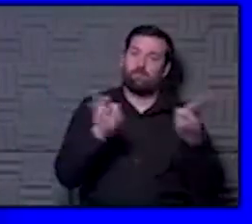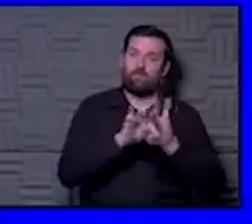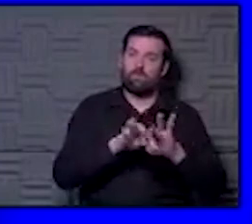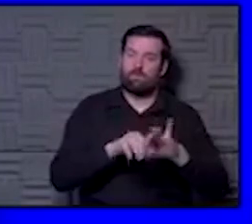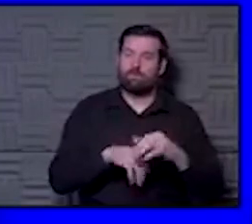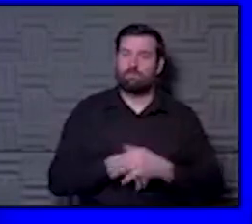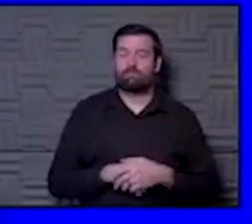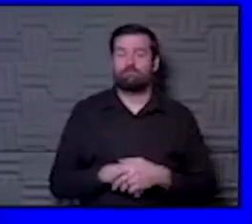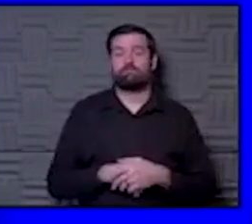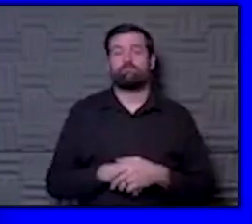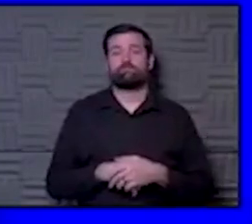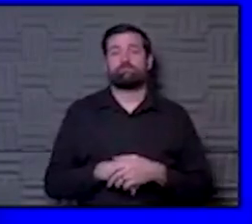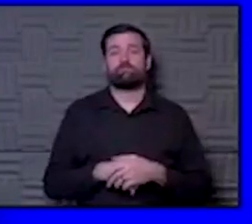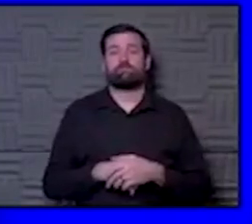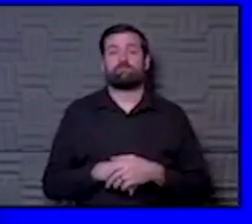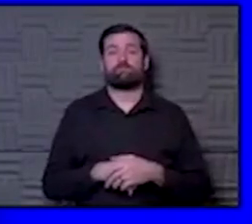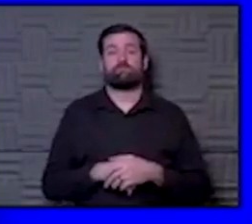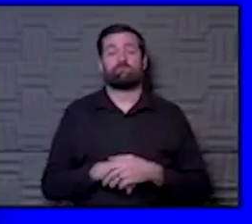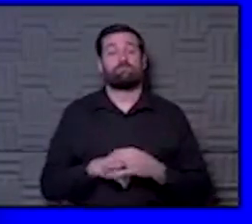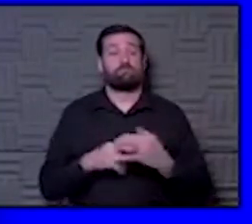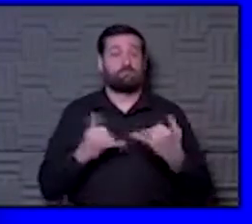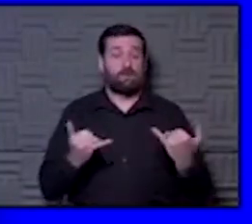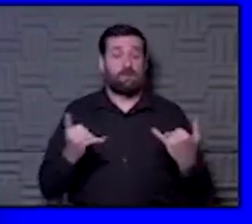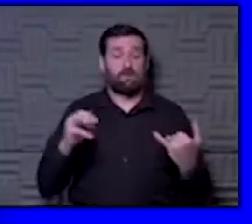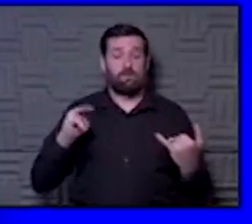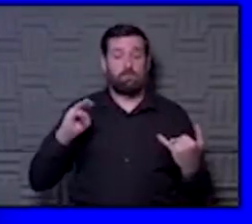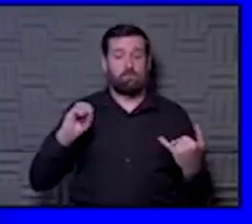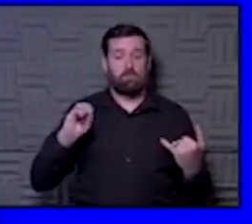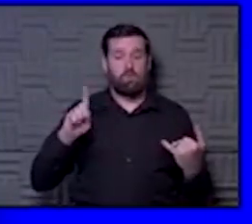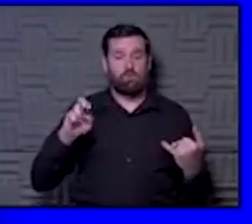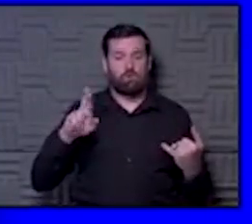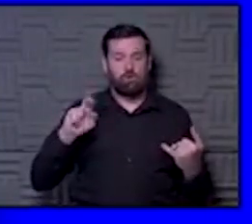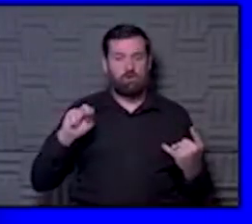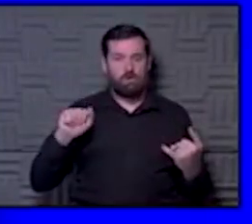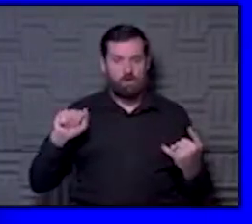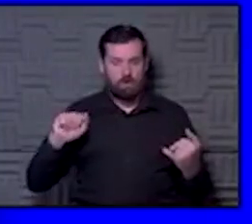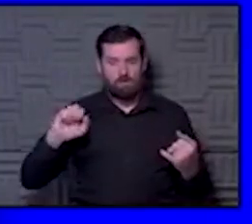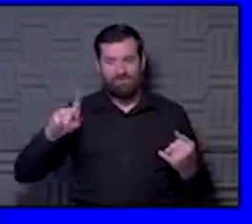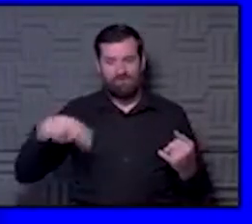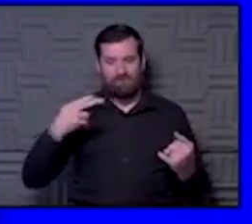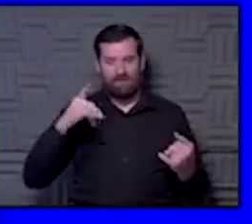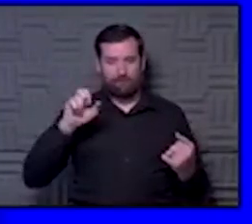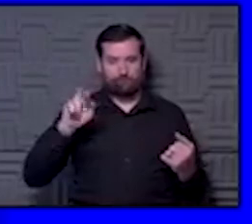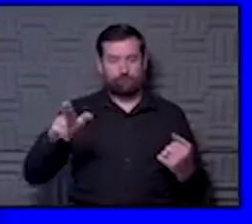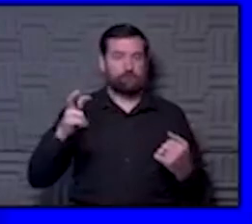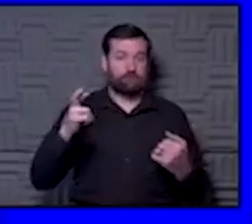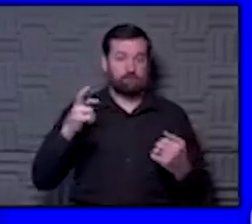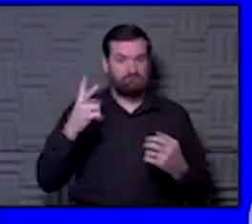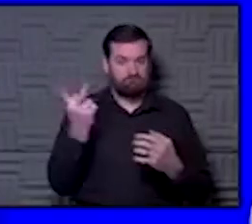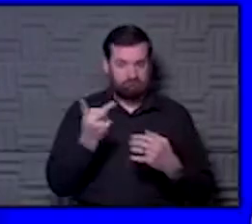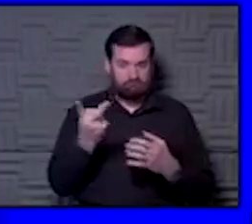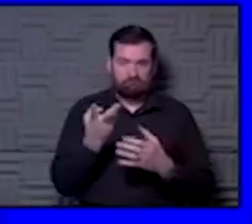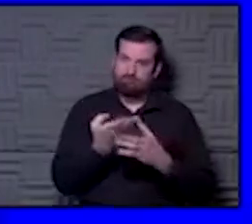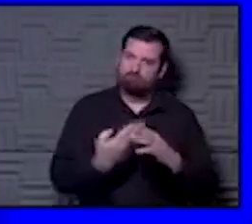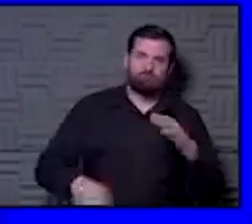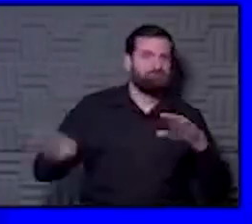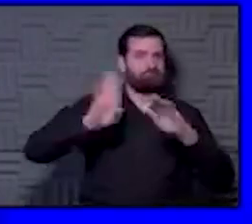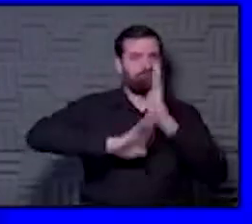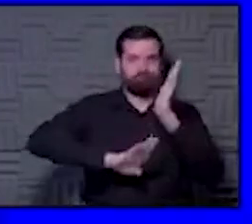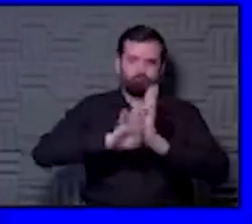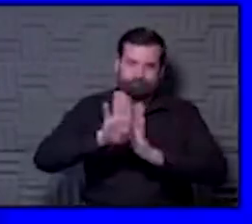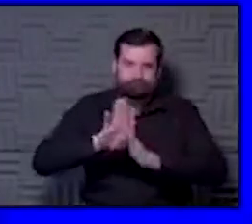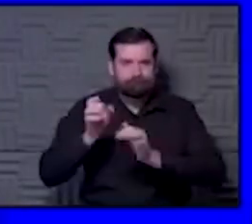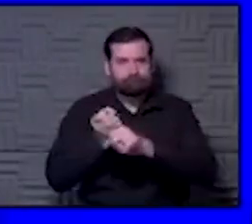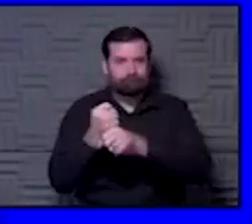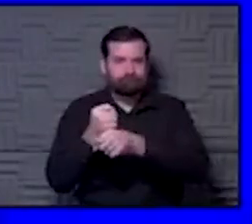You know, as now the Moderna and Pfizer companies have been ramping at production, as there are more and